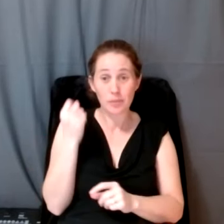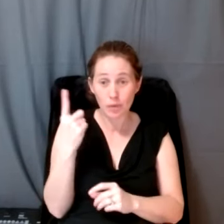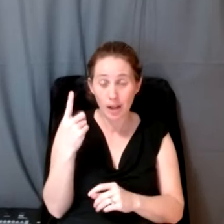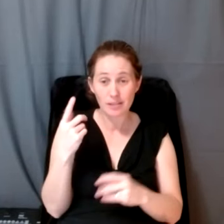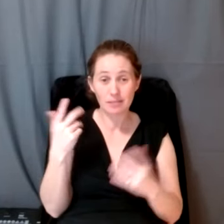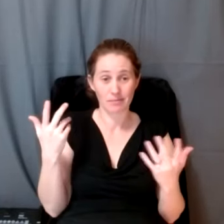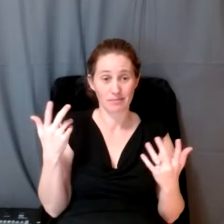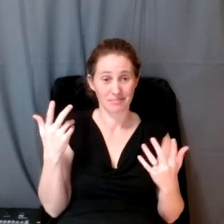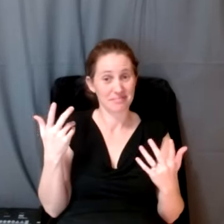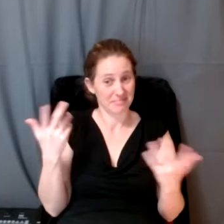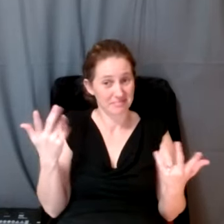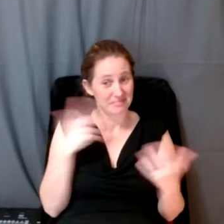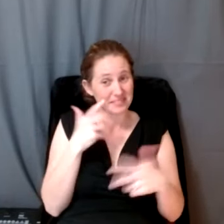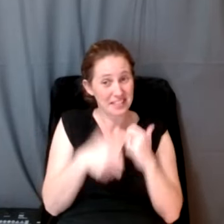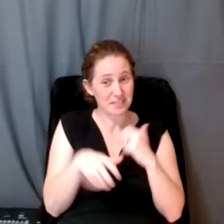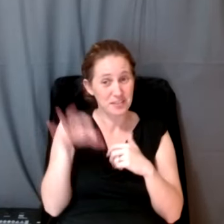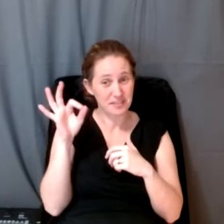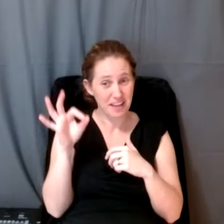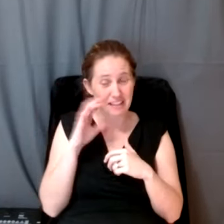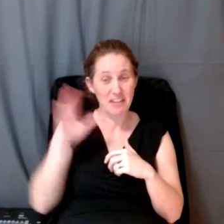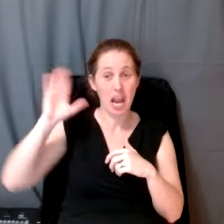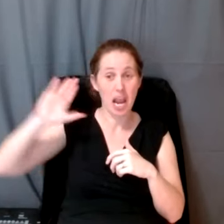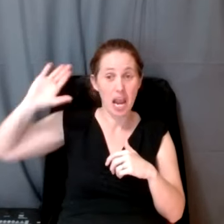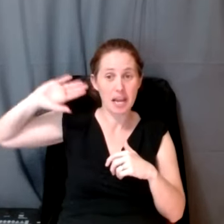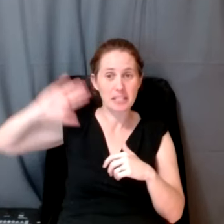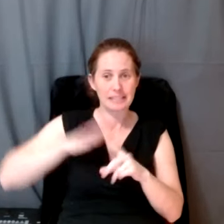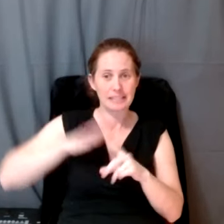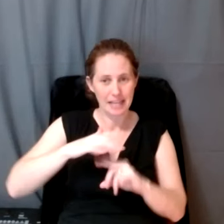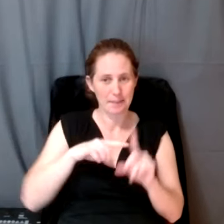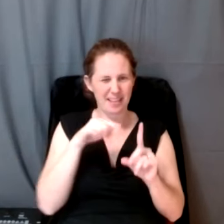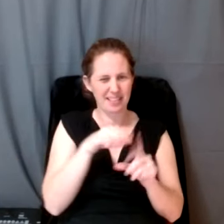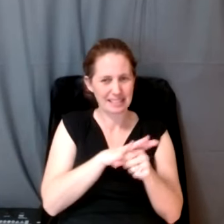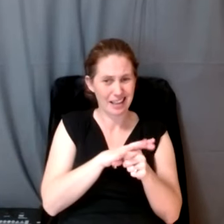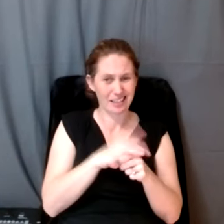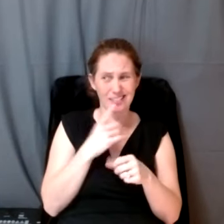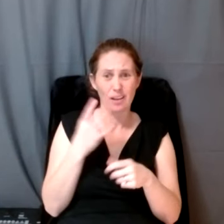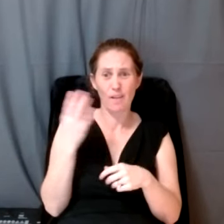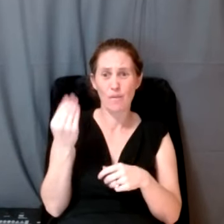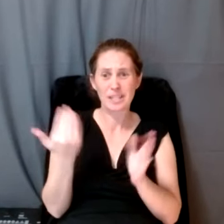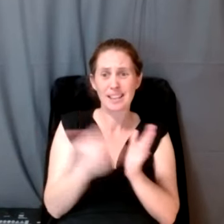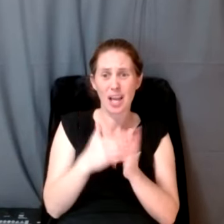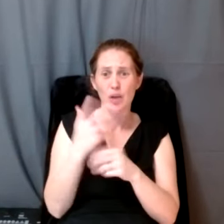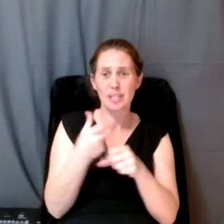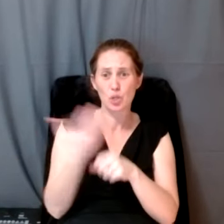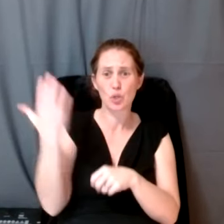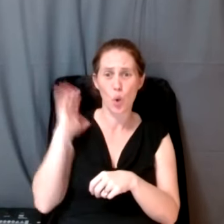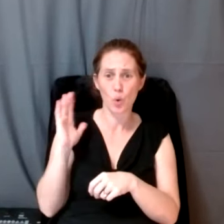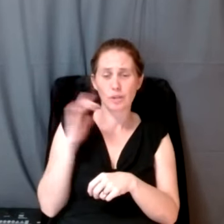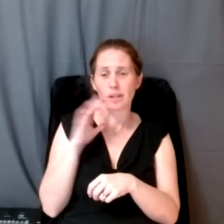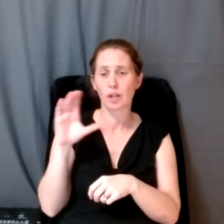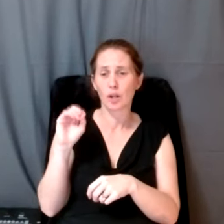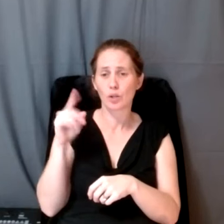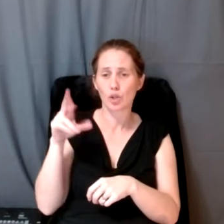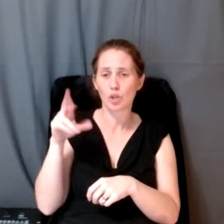It's, you know, it's very difficult to find very ancient sites, but in this case, you know, the site is at least 14,000 years old. There's also Cooper's Ferry,